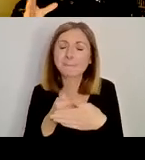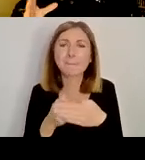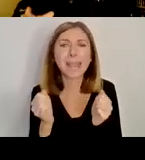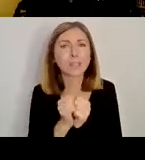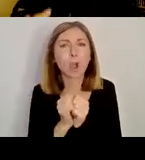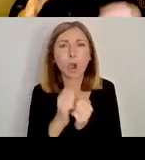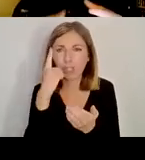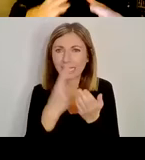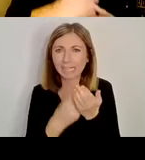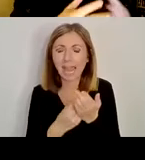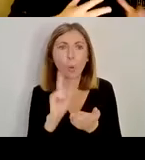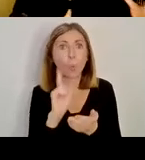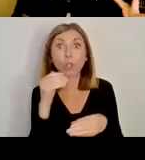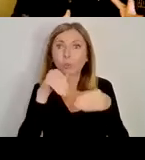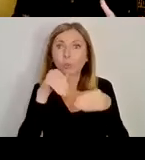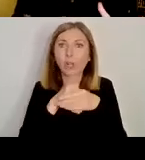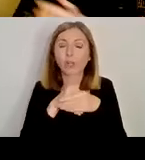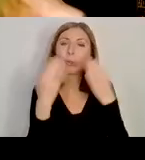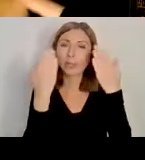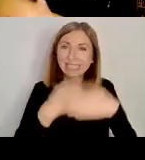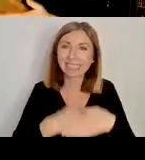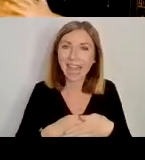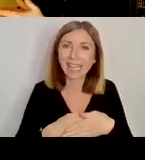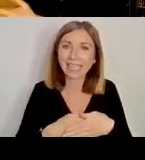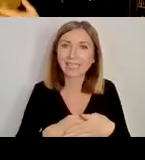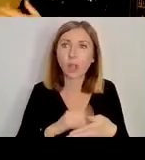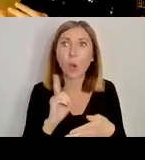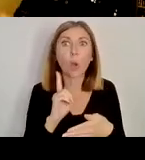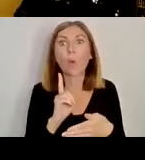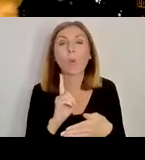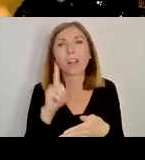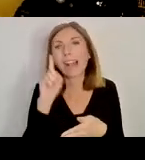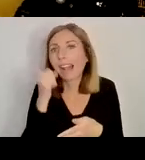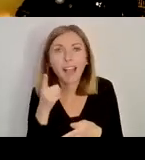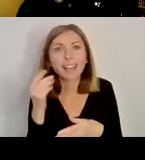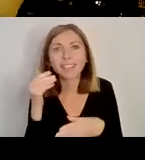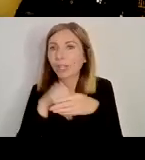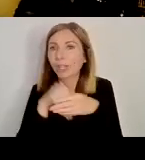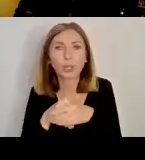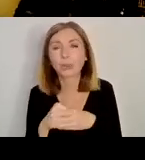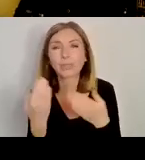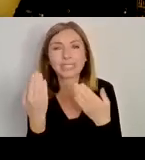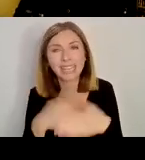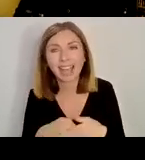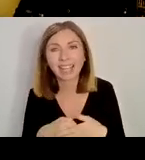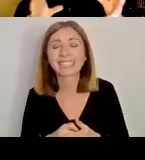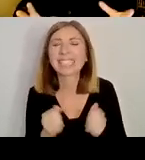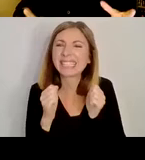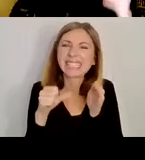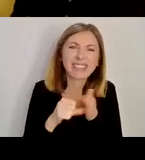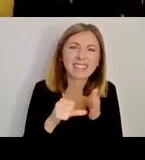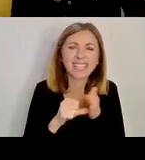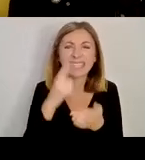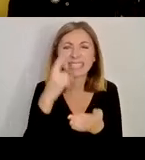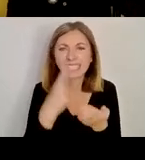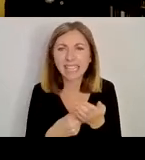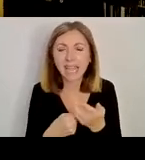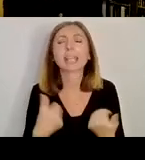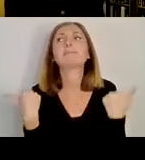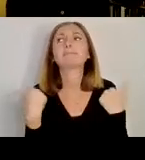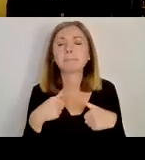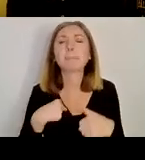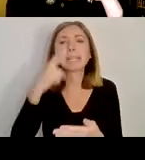a decision of, you know, what you know, what will I include? And what will I maybe not focus on as much? So what I decided to do,